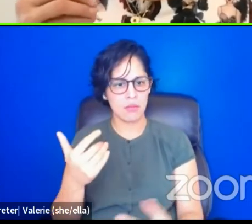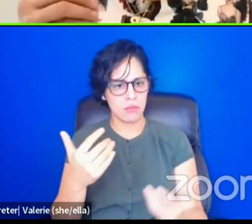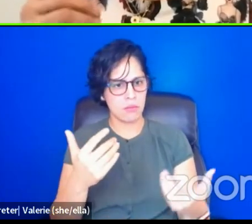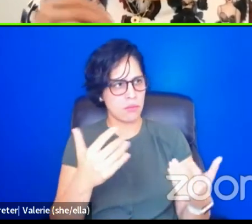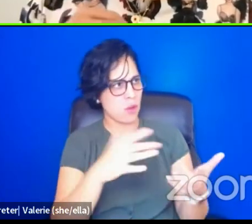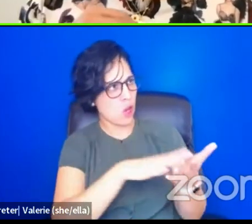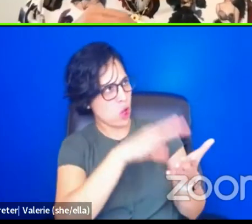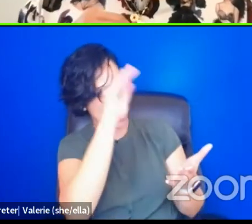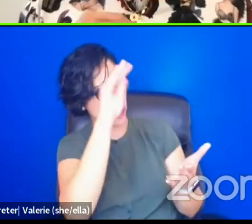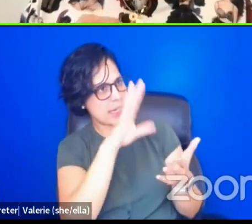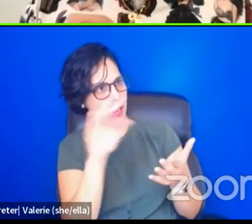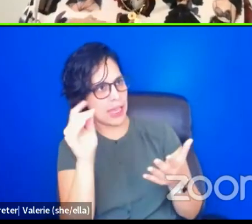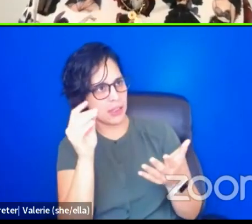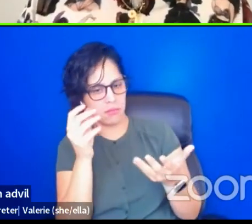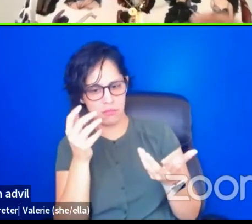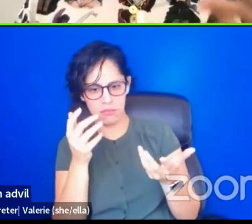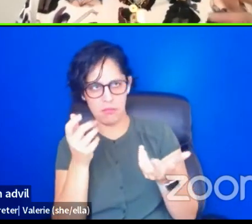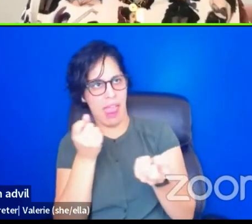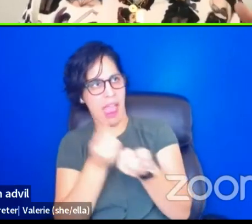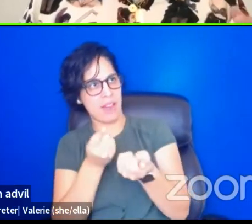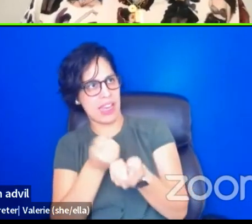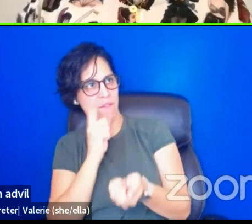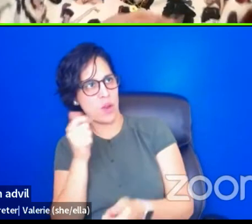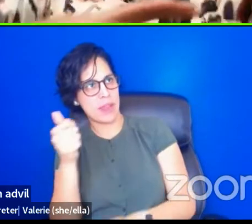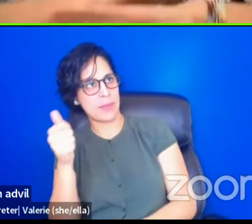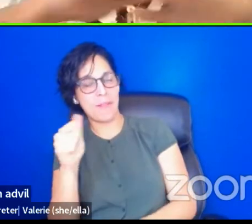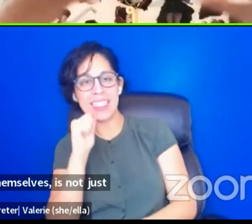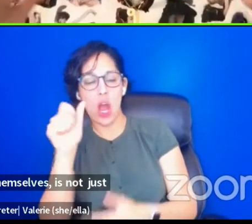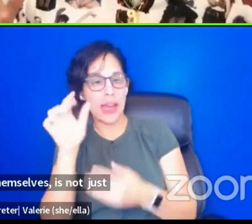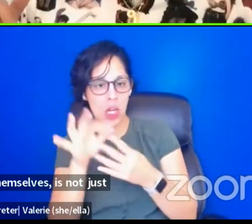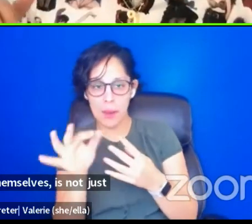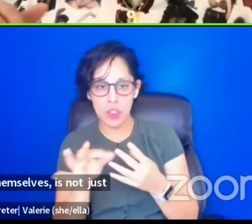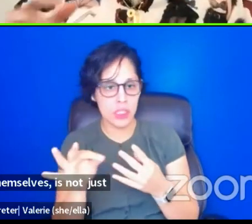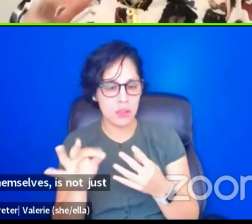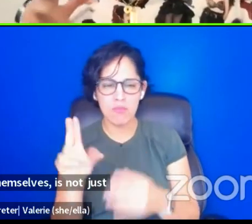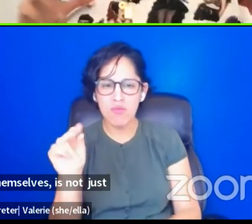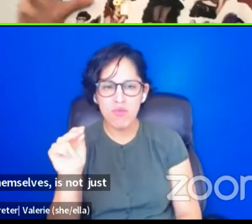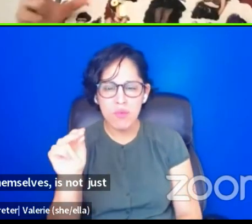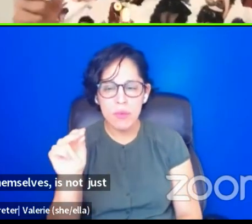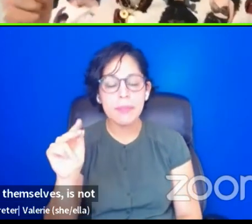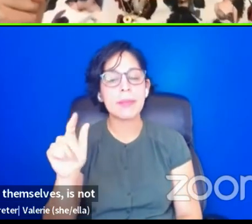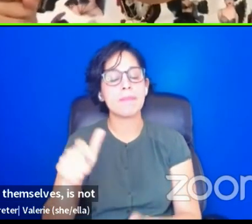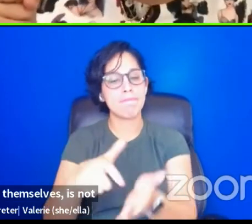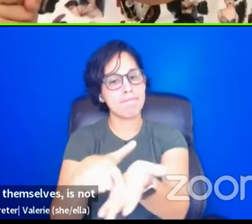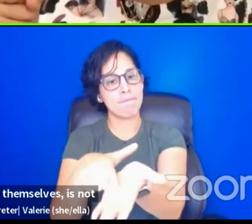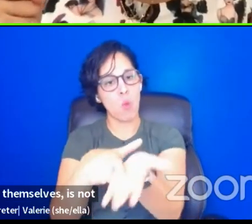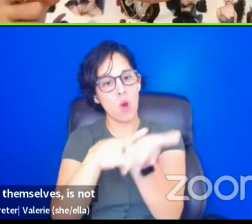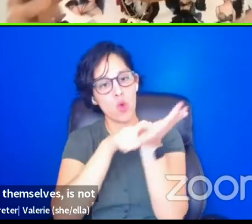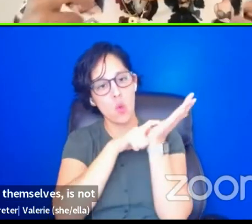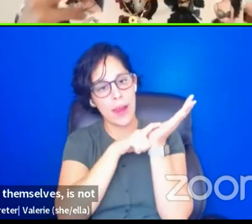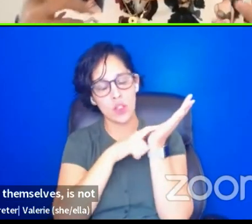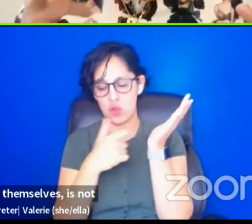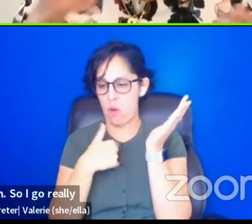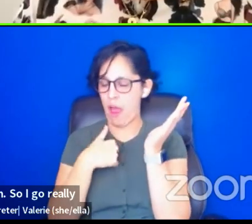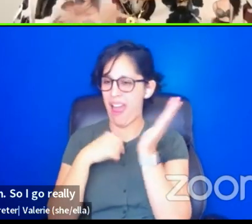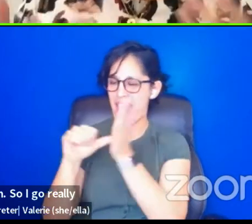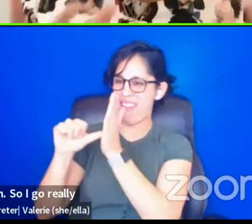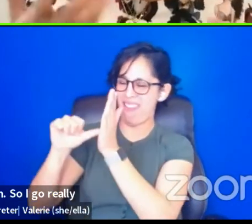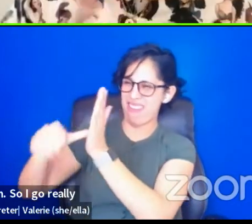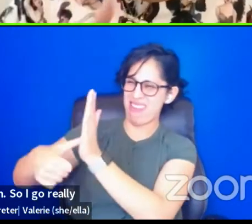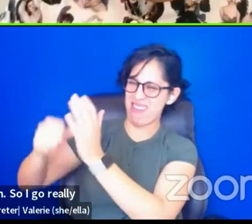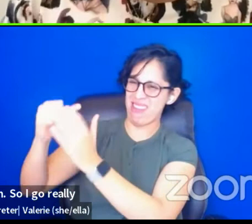advocating for themselves is not just an option. It is the only option. So I go really deep in because it, you know,